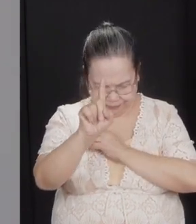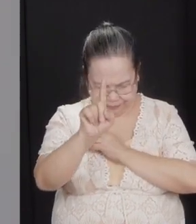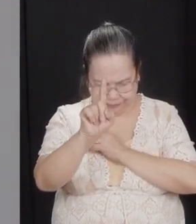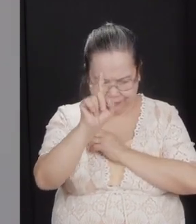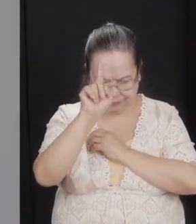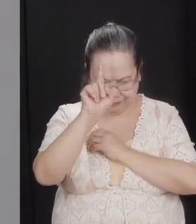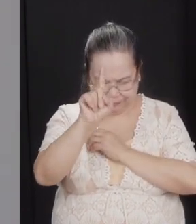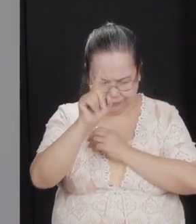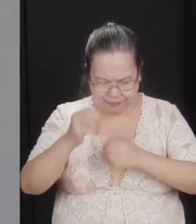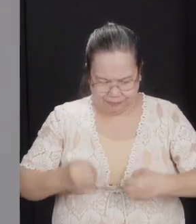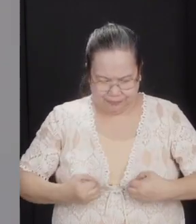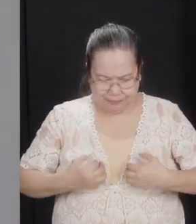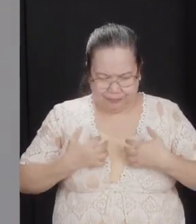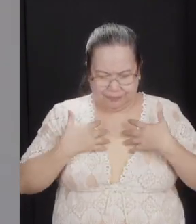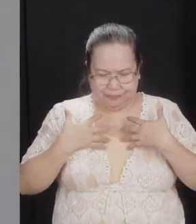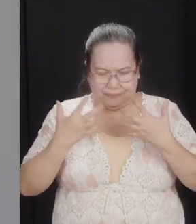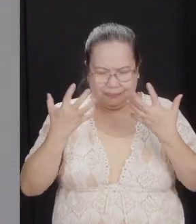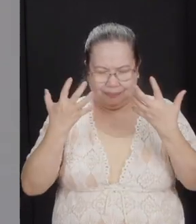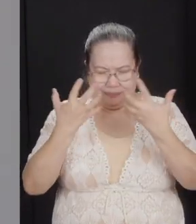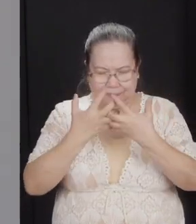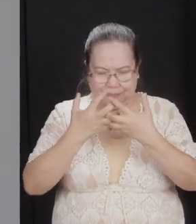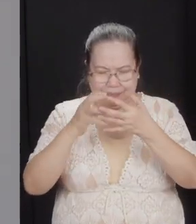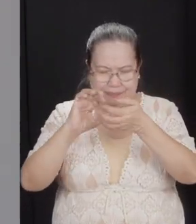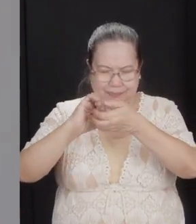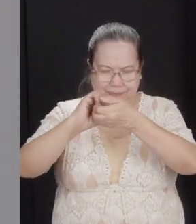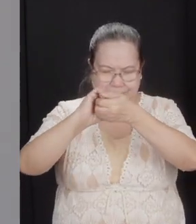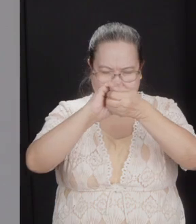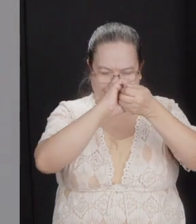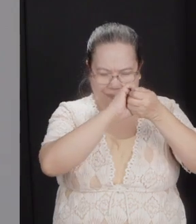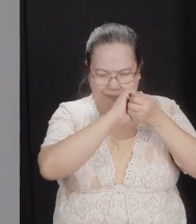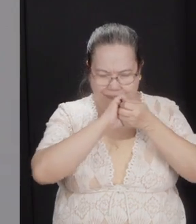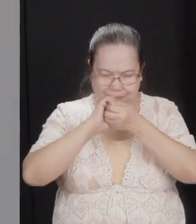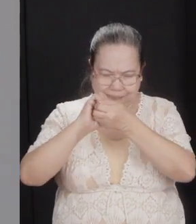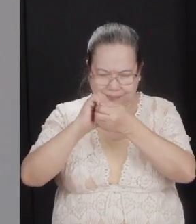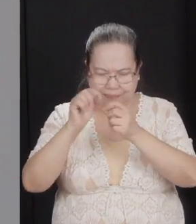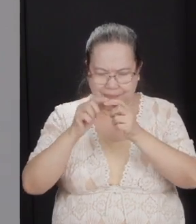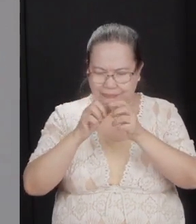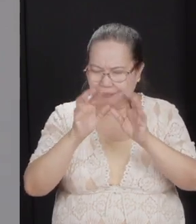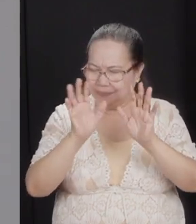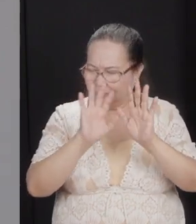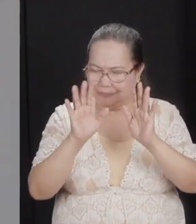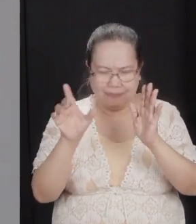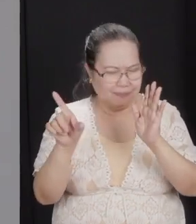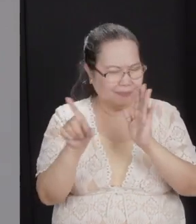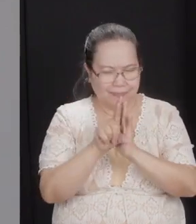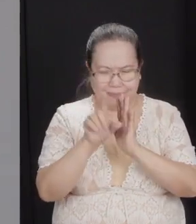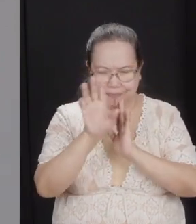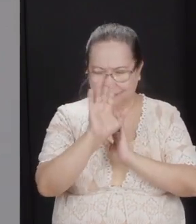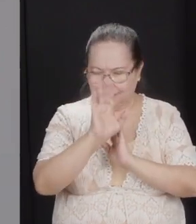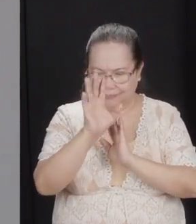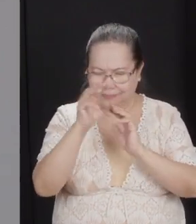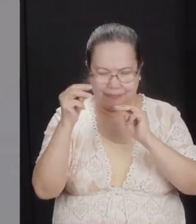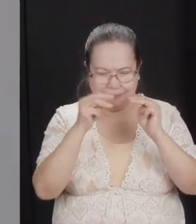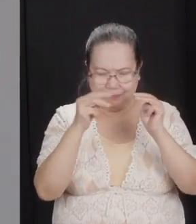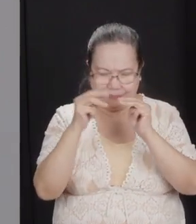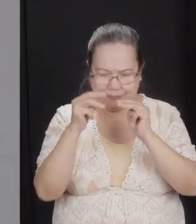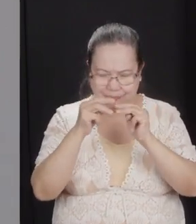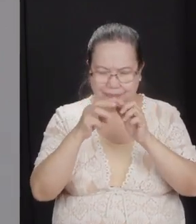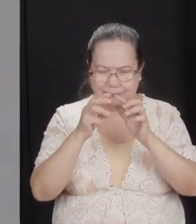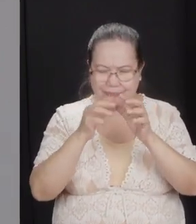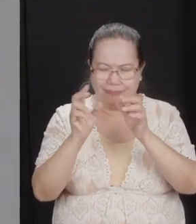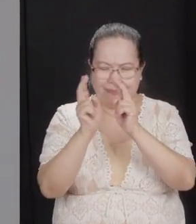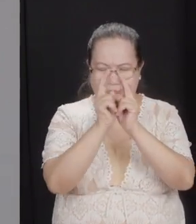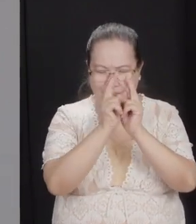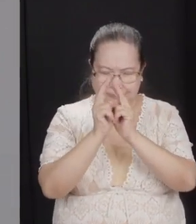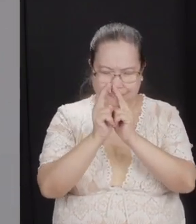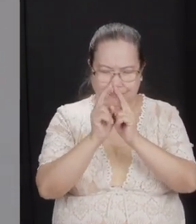inspired to hold together. Being warned against fighting each other. Make us one, Father. Unite us not